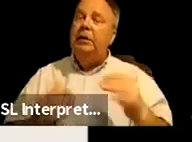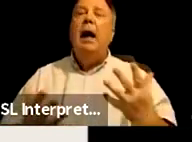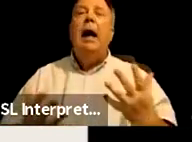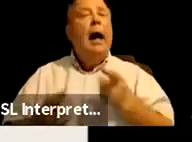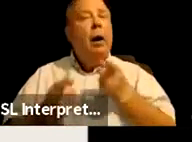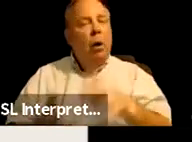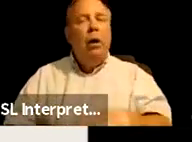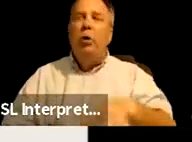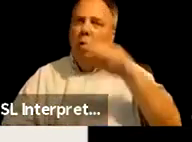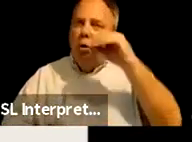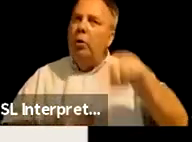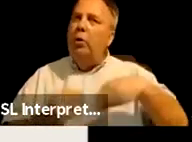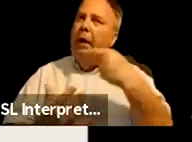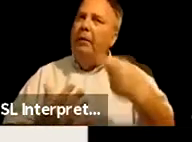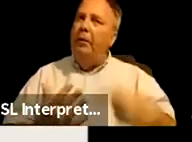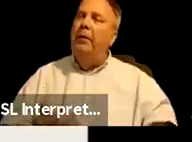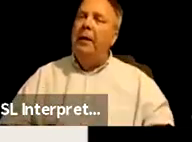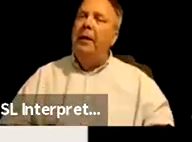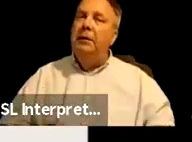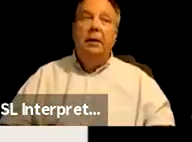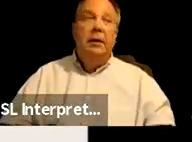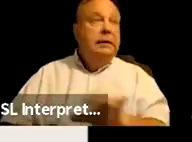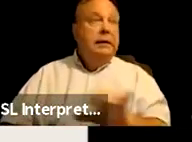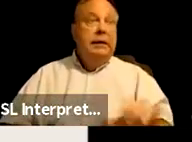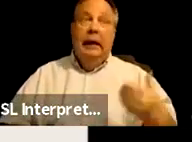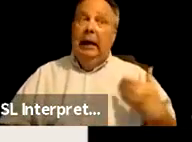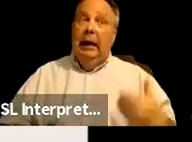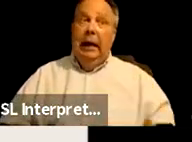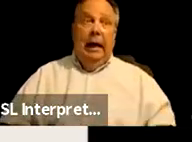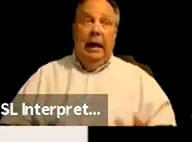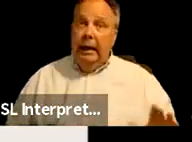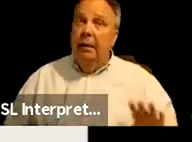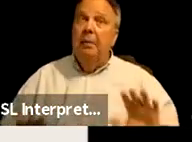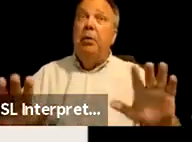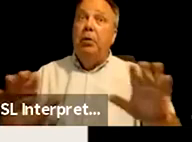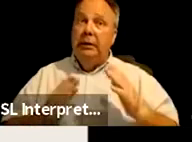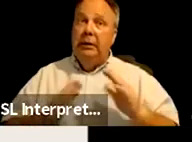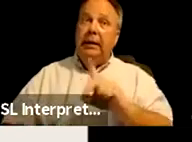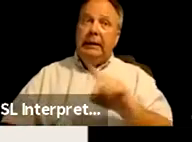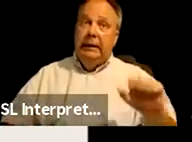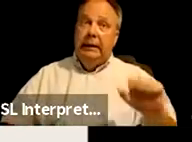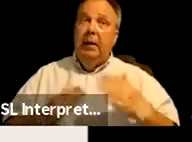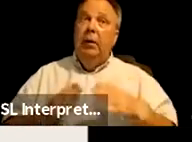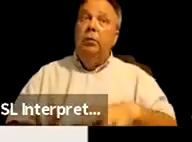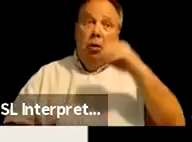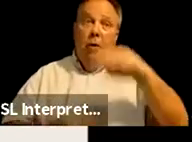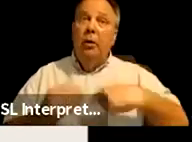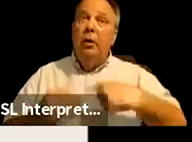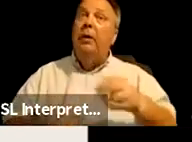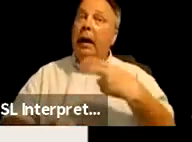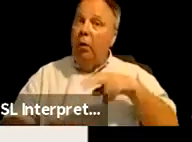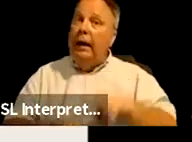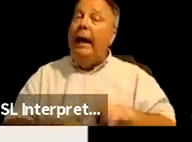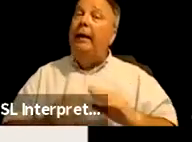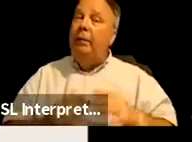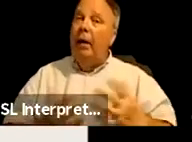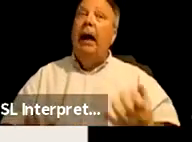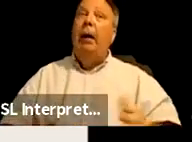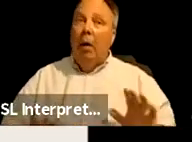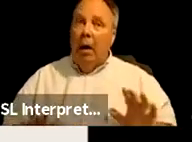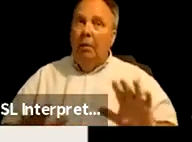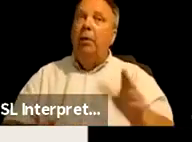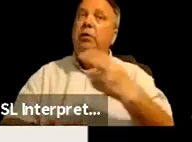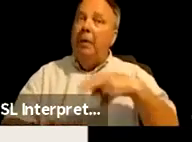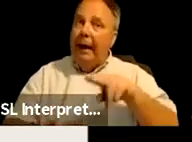you to learn about those things. Just like I push the disability community to learn about native community. I want to push my